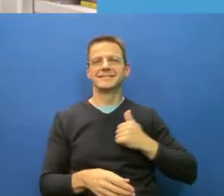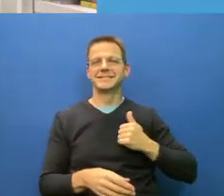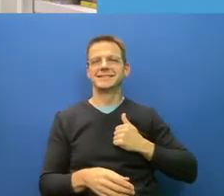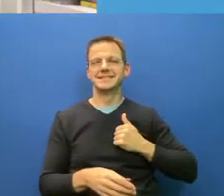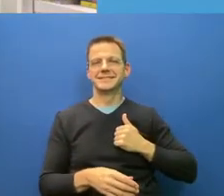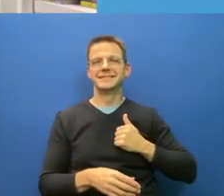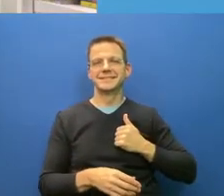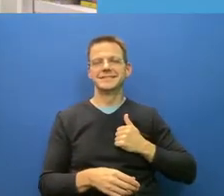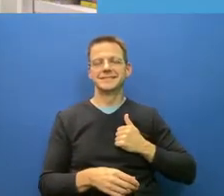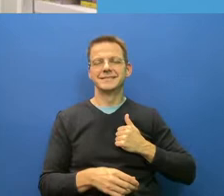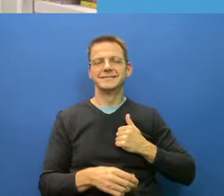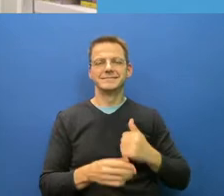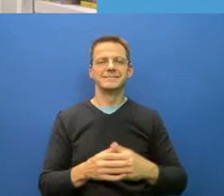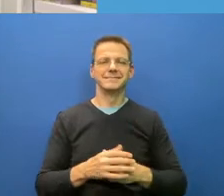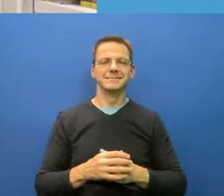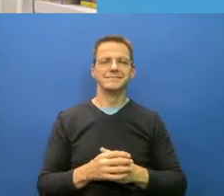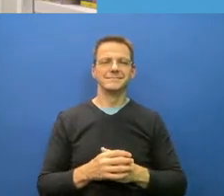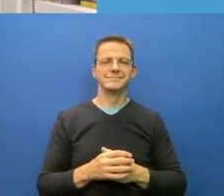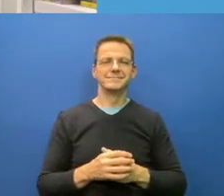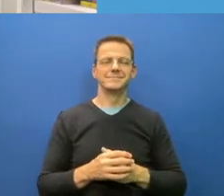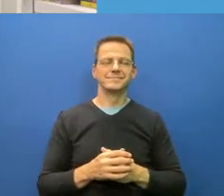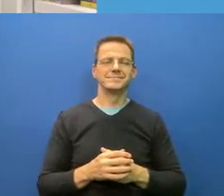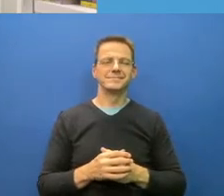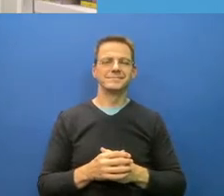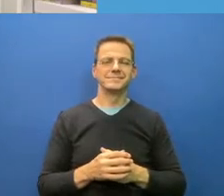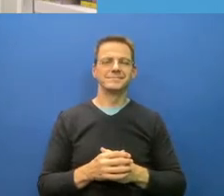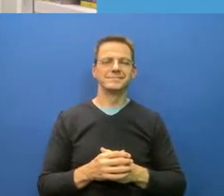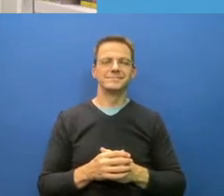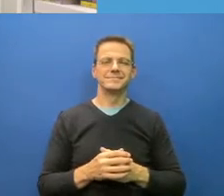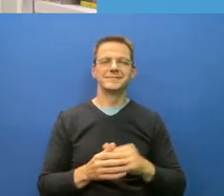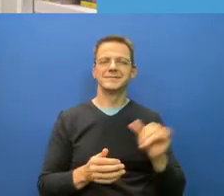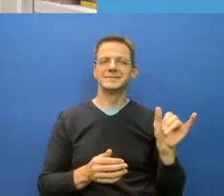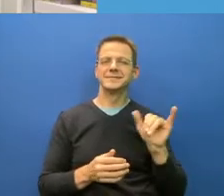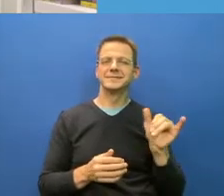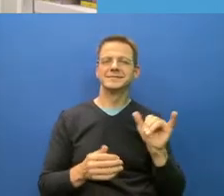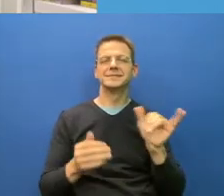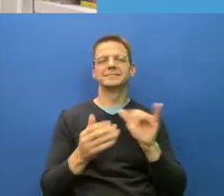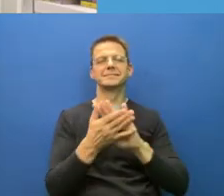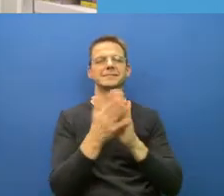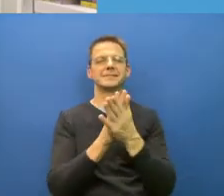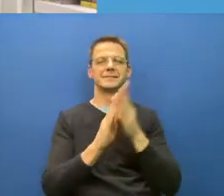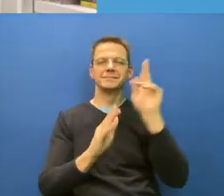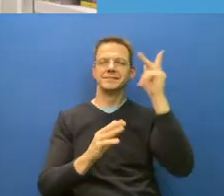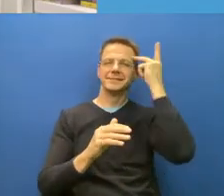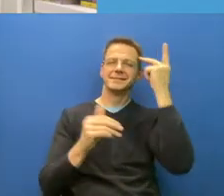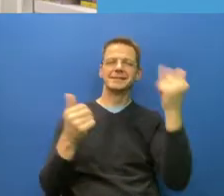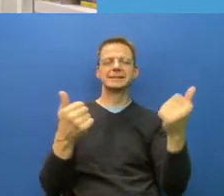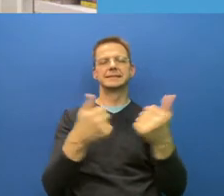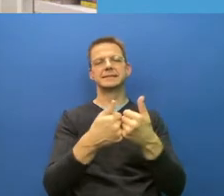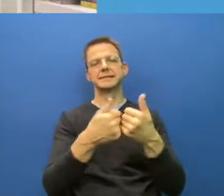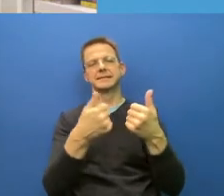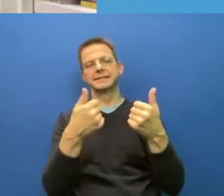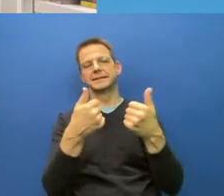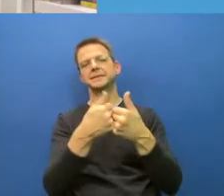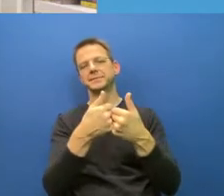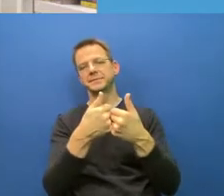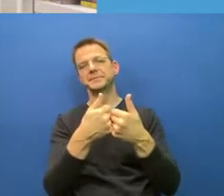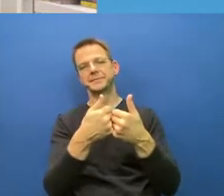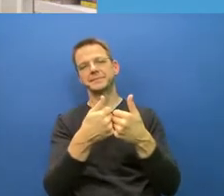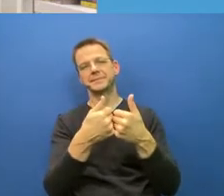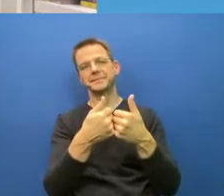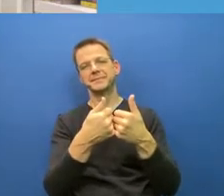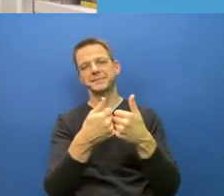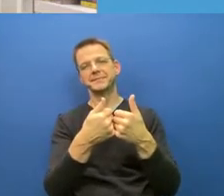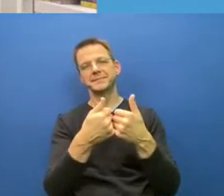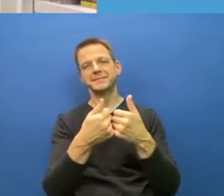game across the country, and we see quite a divide between certain Premiers, how